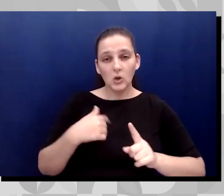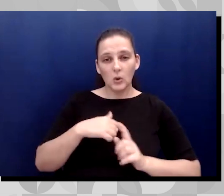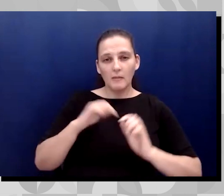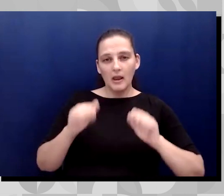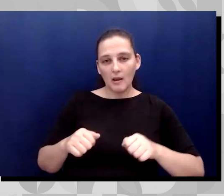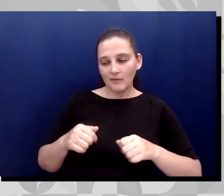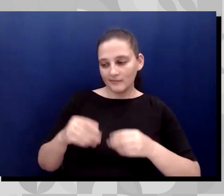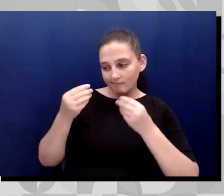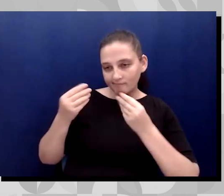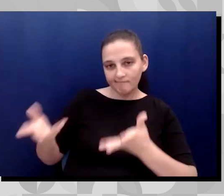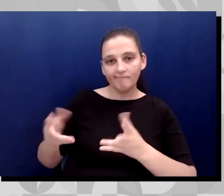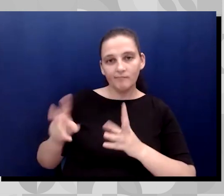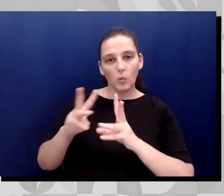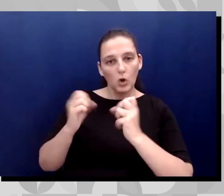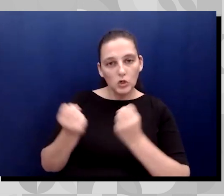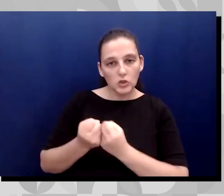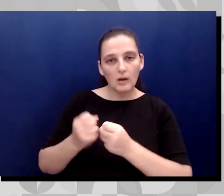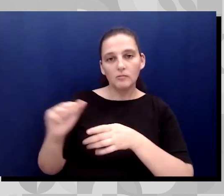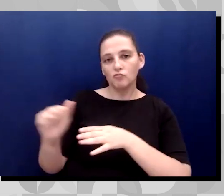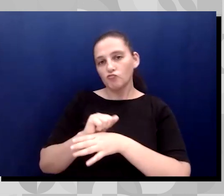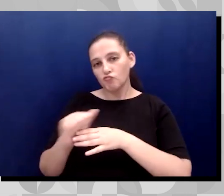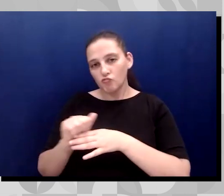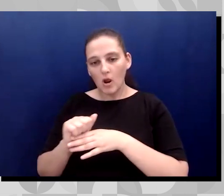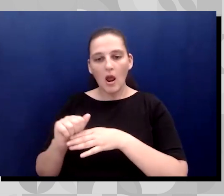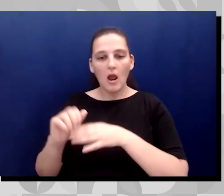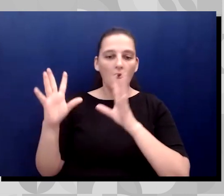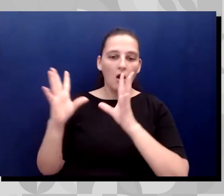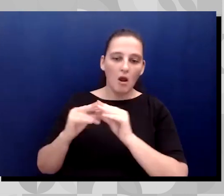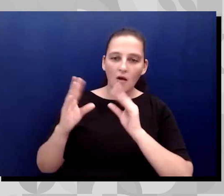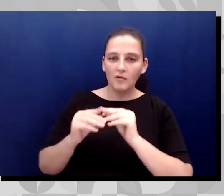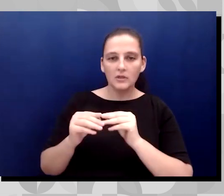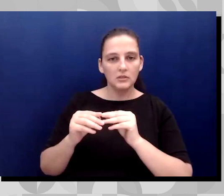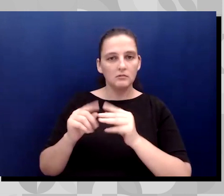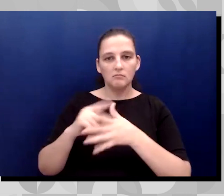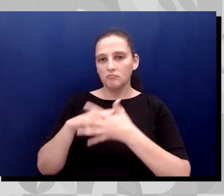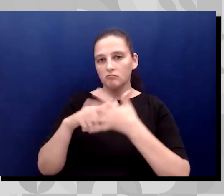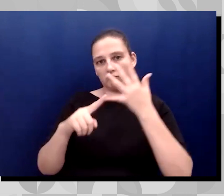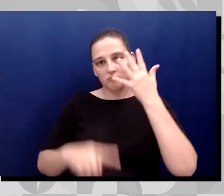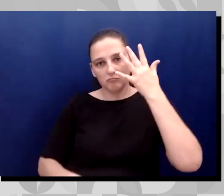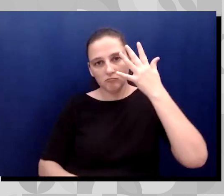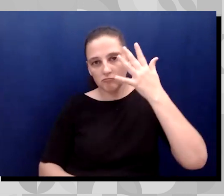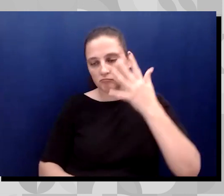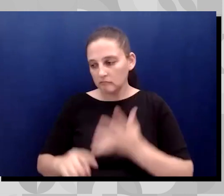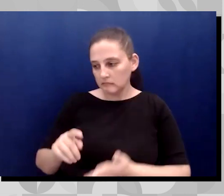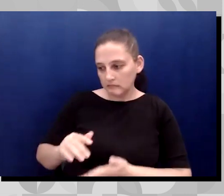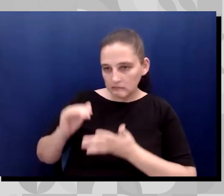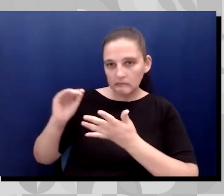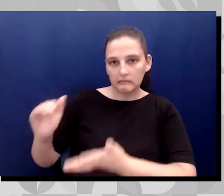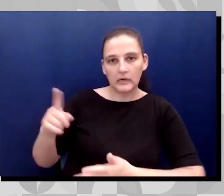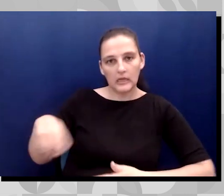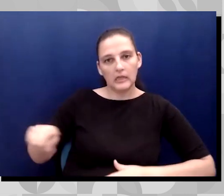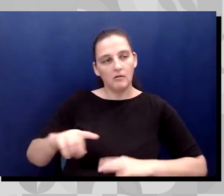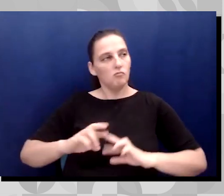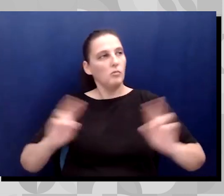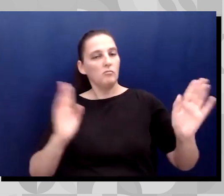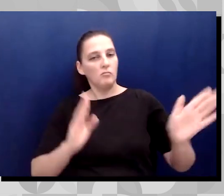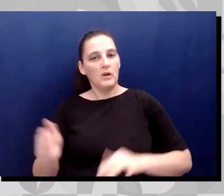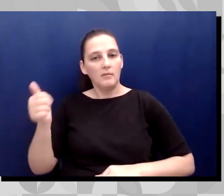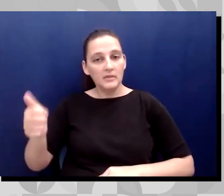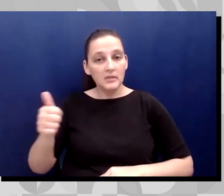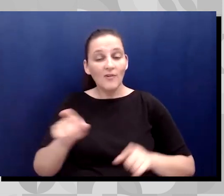trainings, conferences, everything that they need so they can better prepare themselves and also provide them with individual